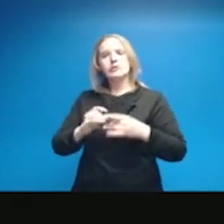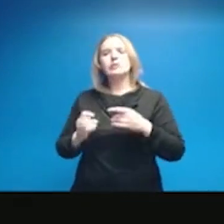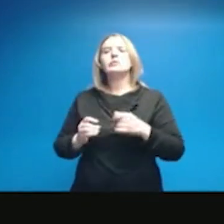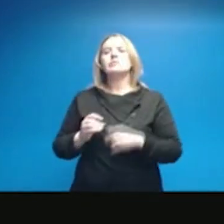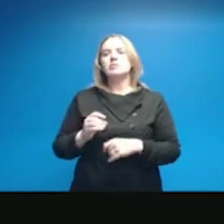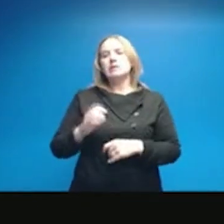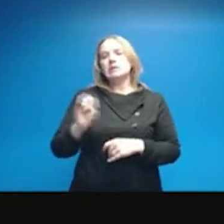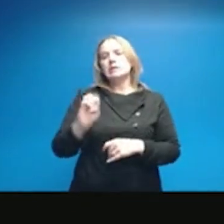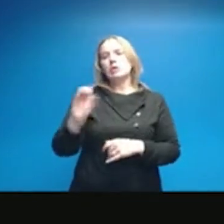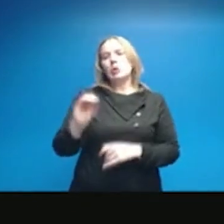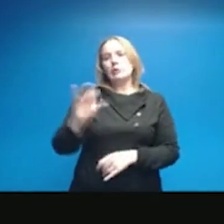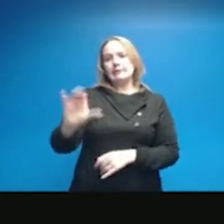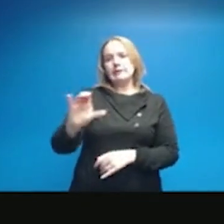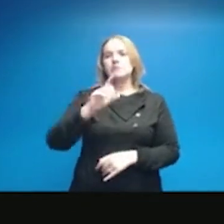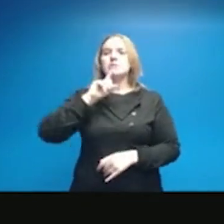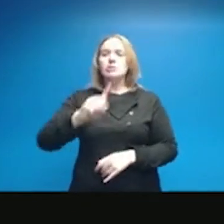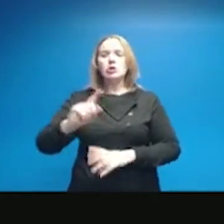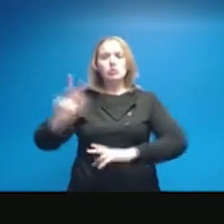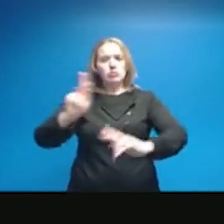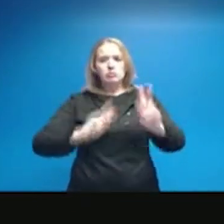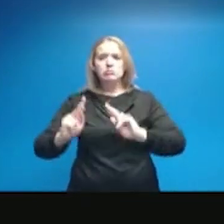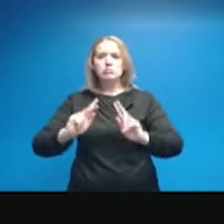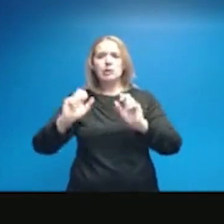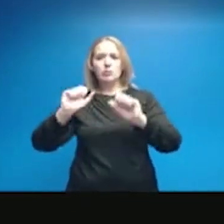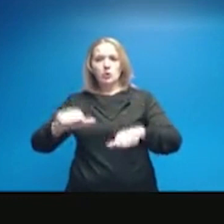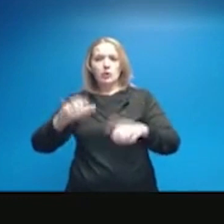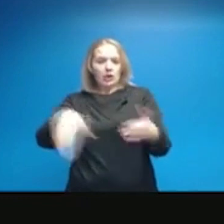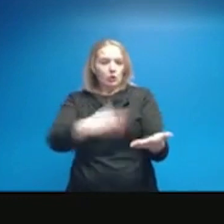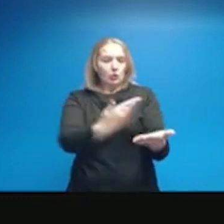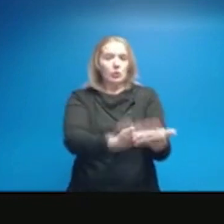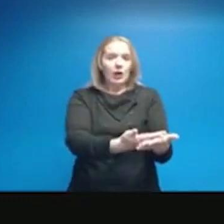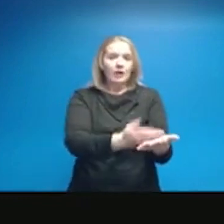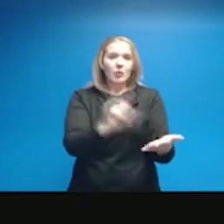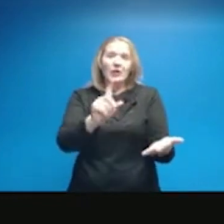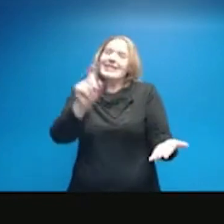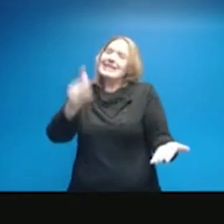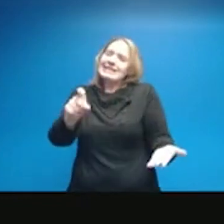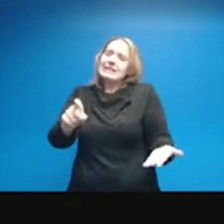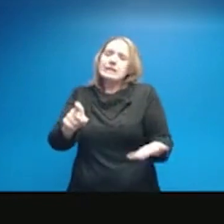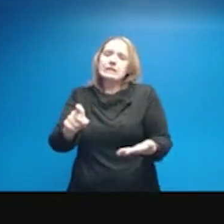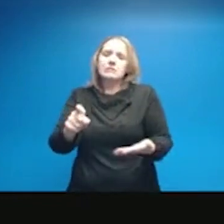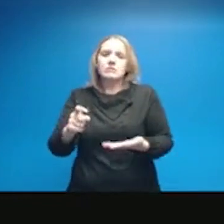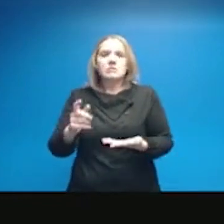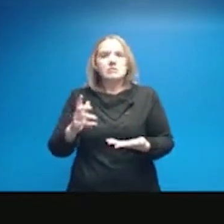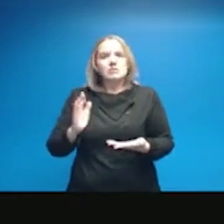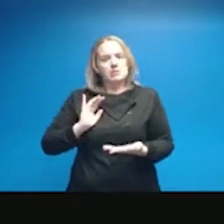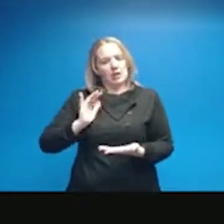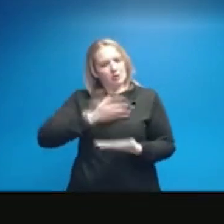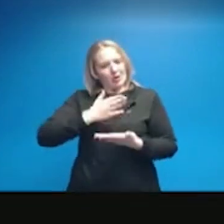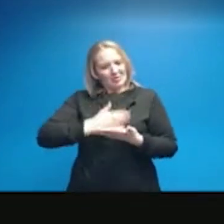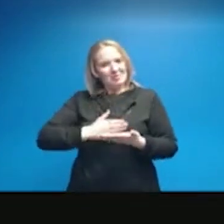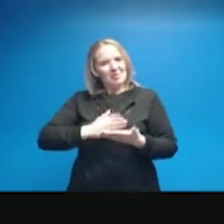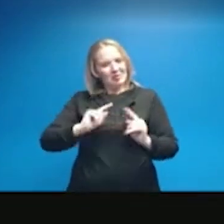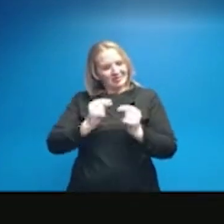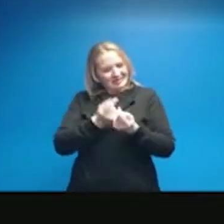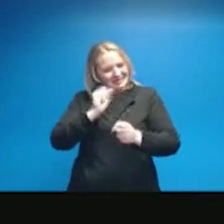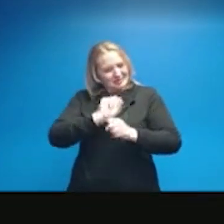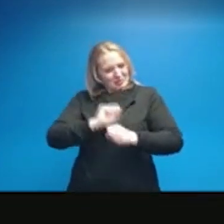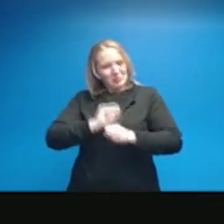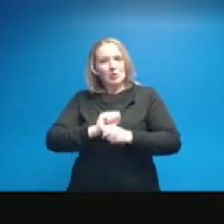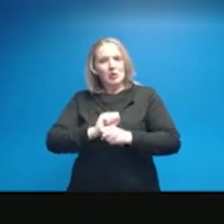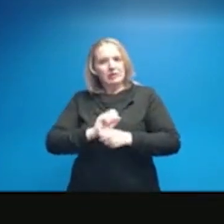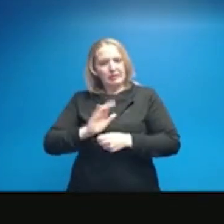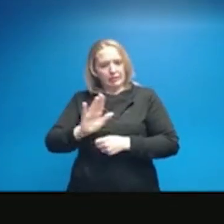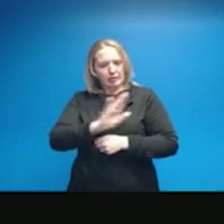to make sure that people get to where they need to go. Because that's part of, that's our part of the teamwork within that